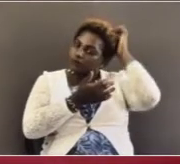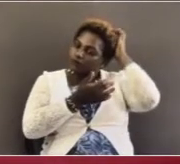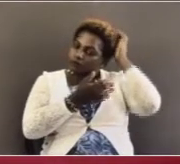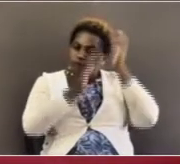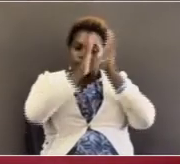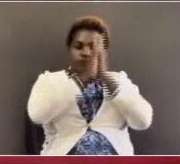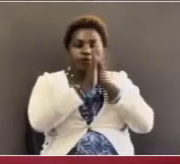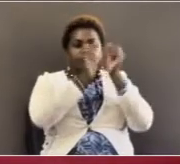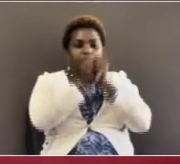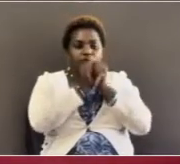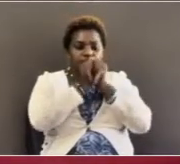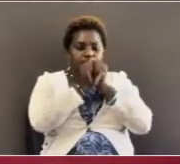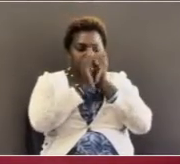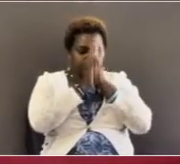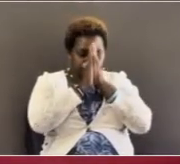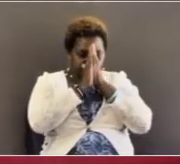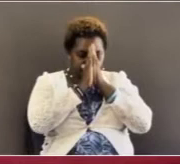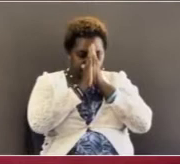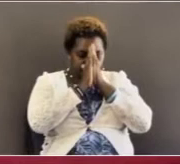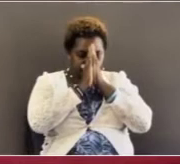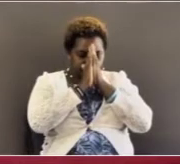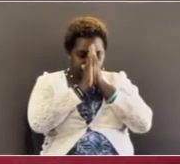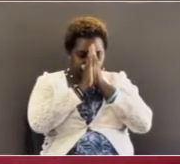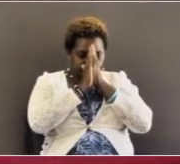and we will pray together let us pray